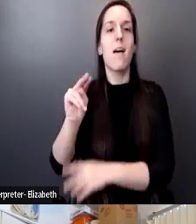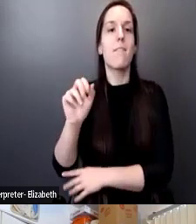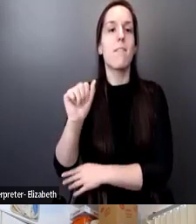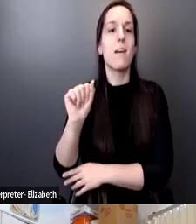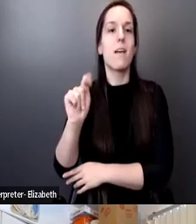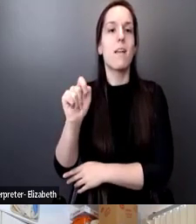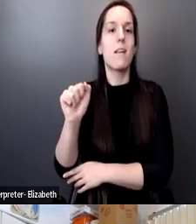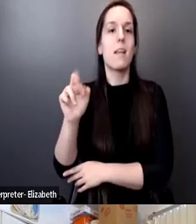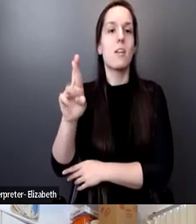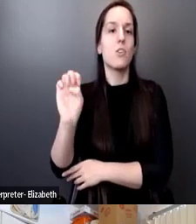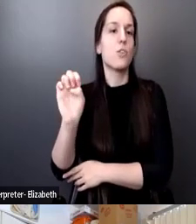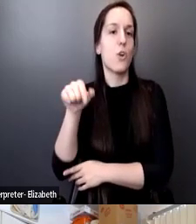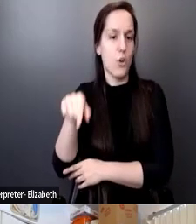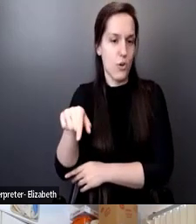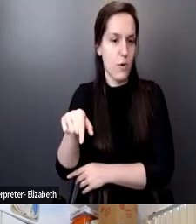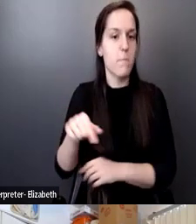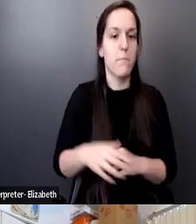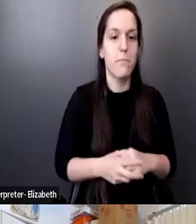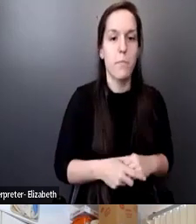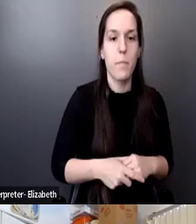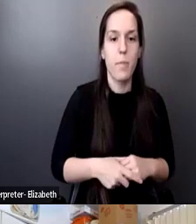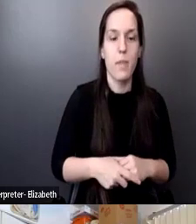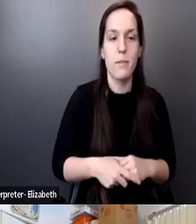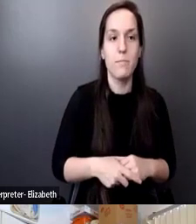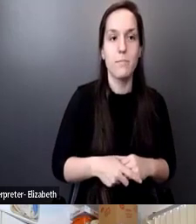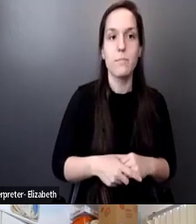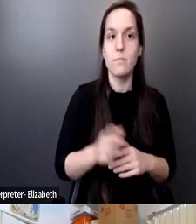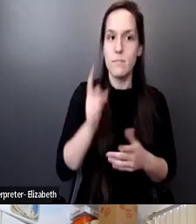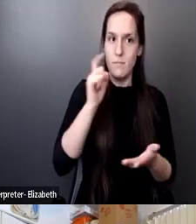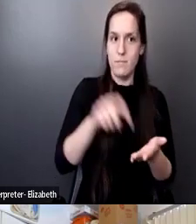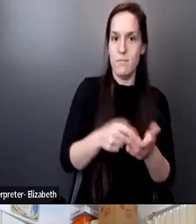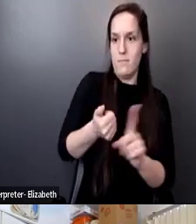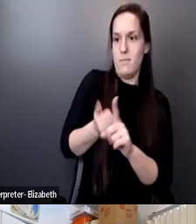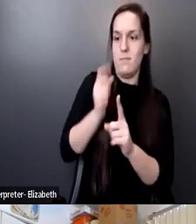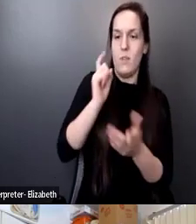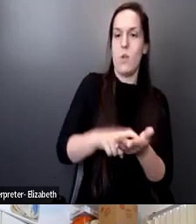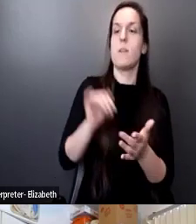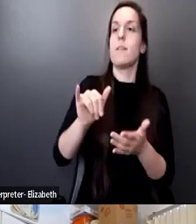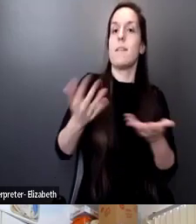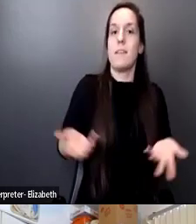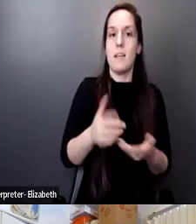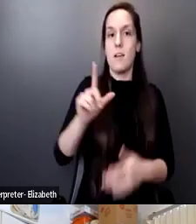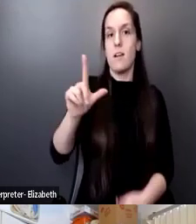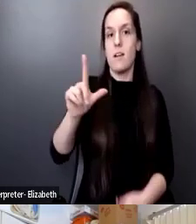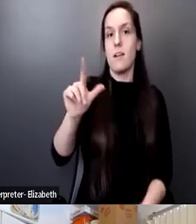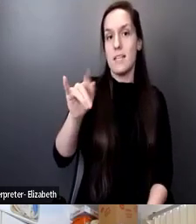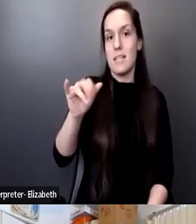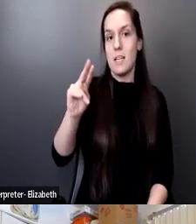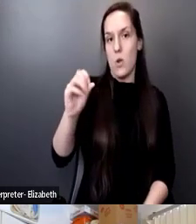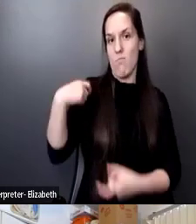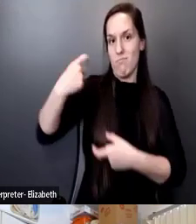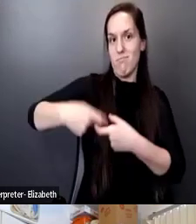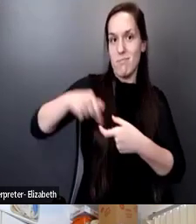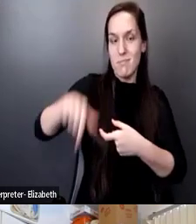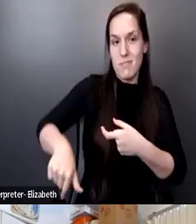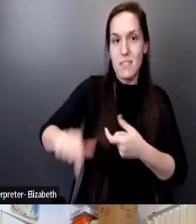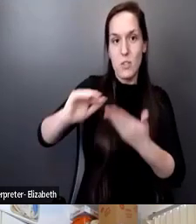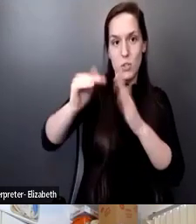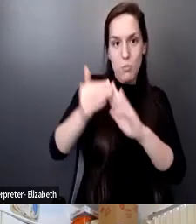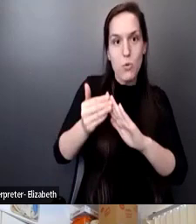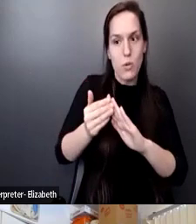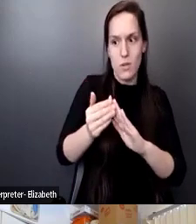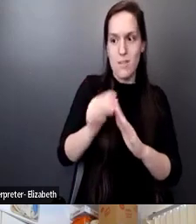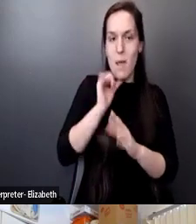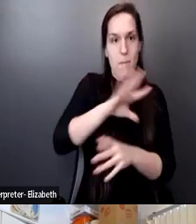very clearly that particularly in Colorado, Latino community was being left out on many, many